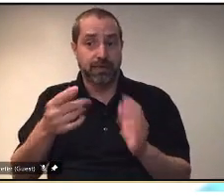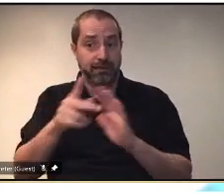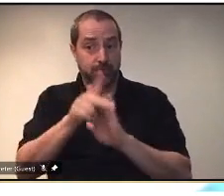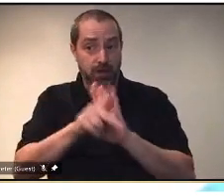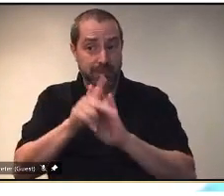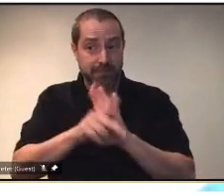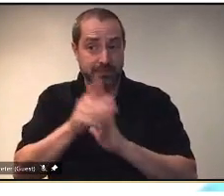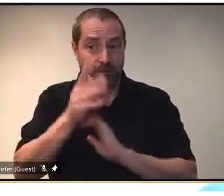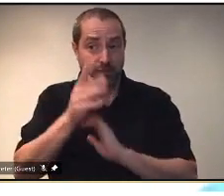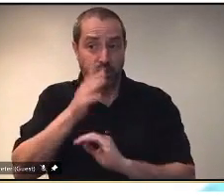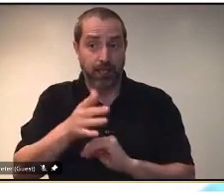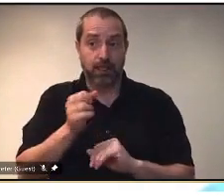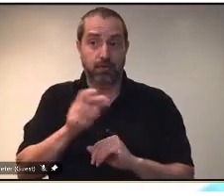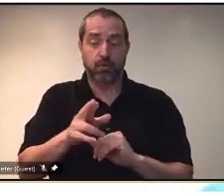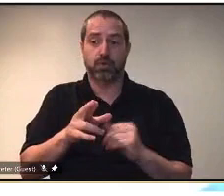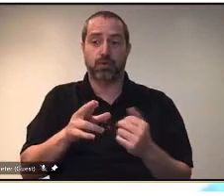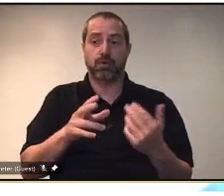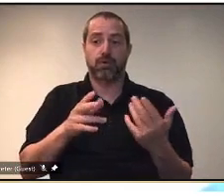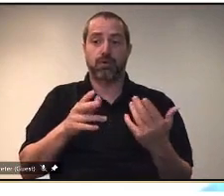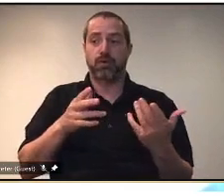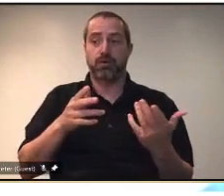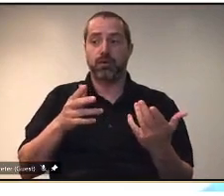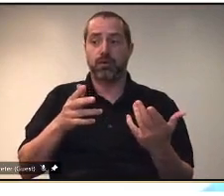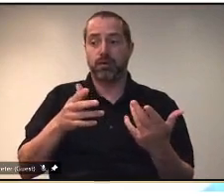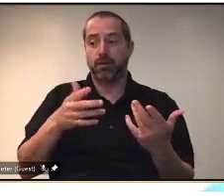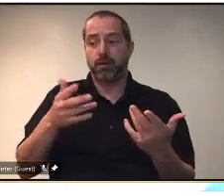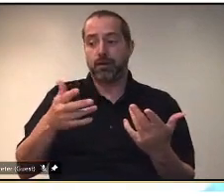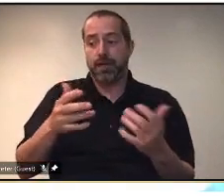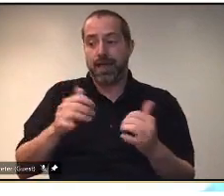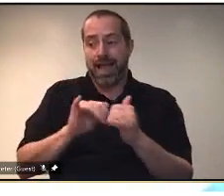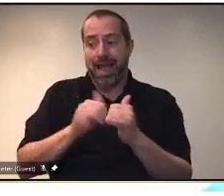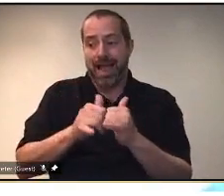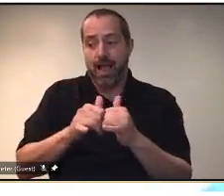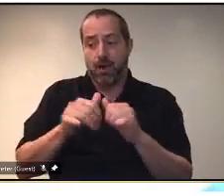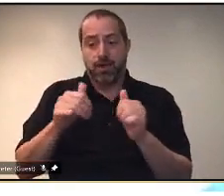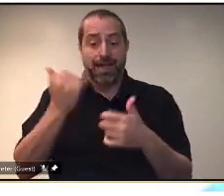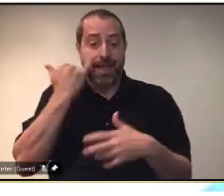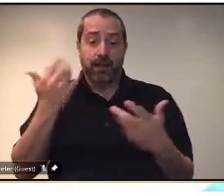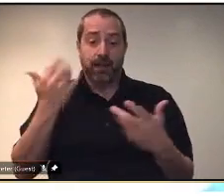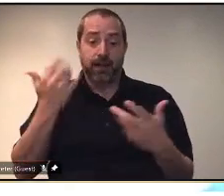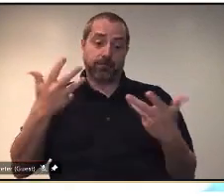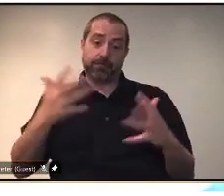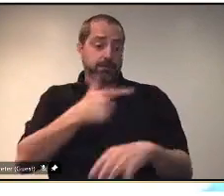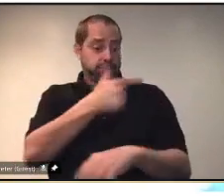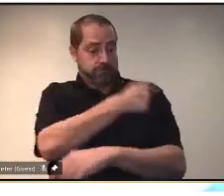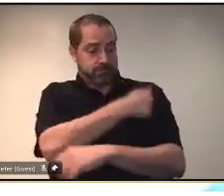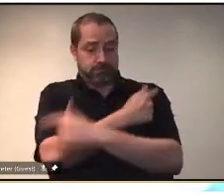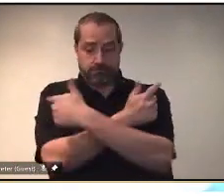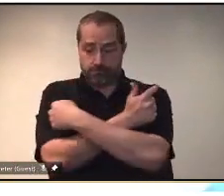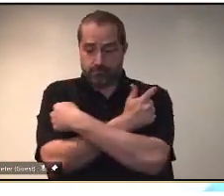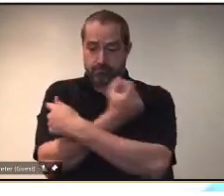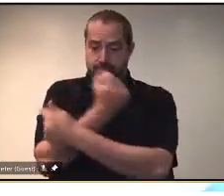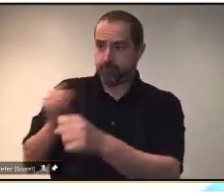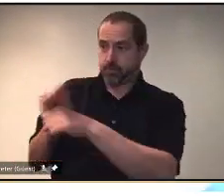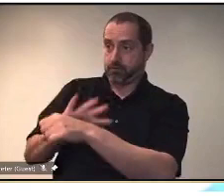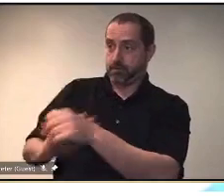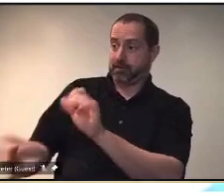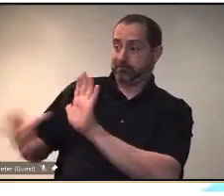incentive too but uh what can we do if we're fully vaccinated and we are a close contact of someone who contracts covid